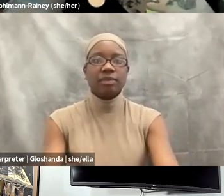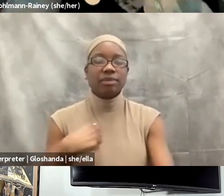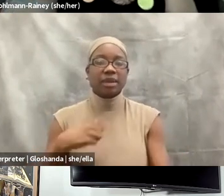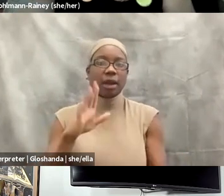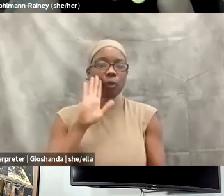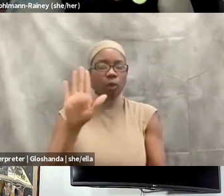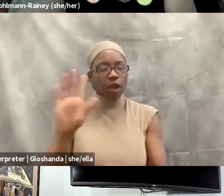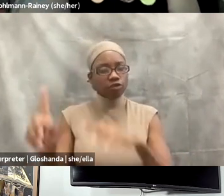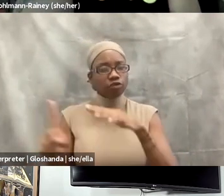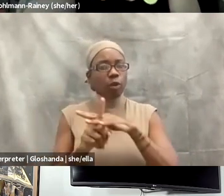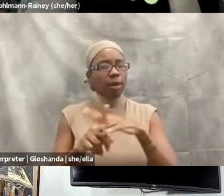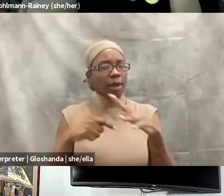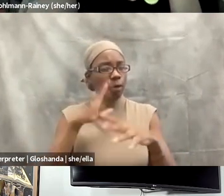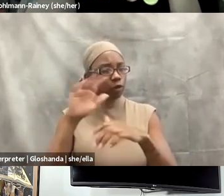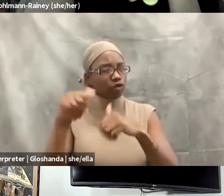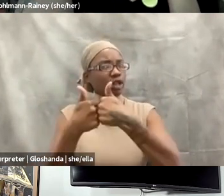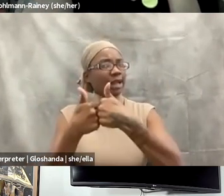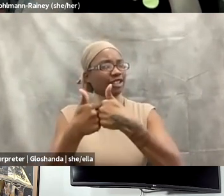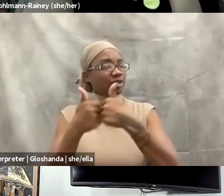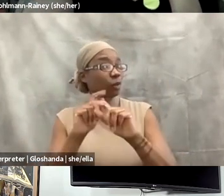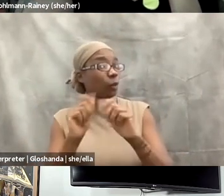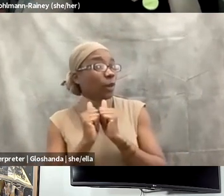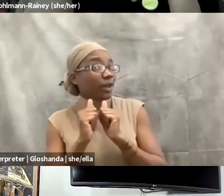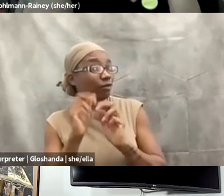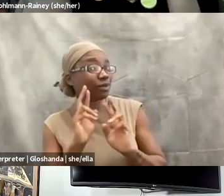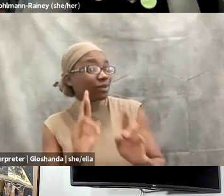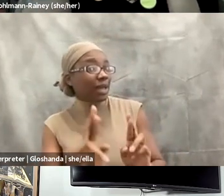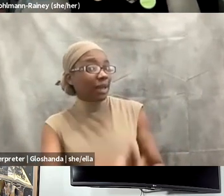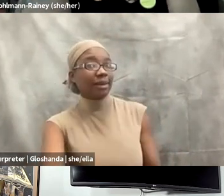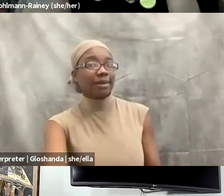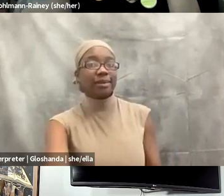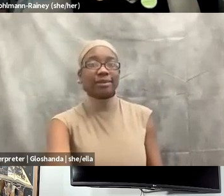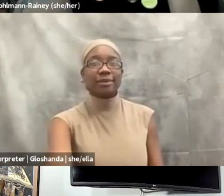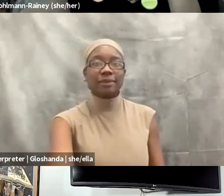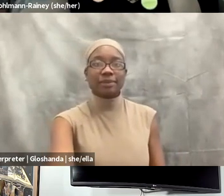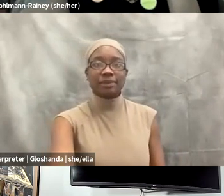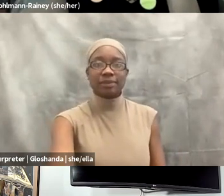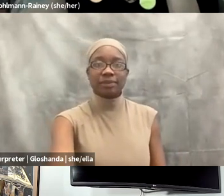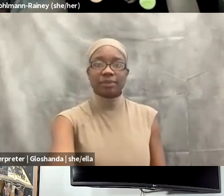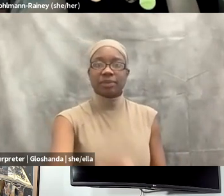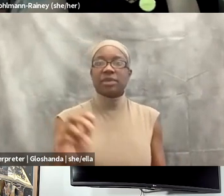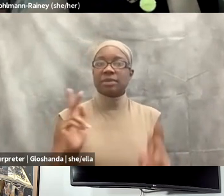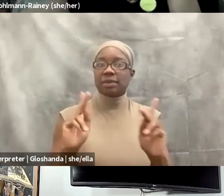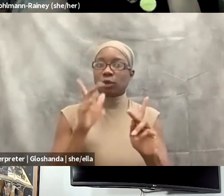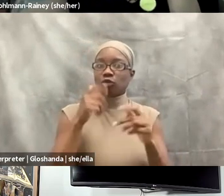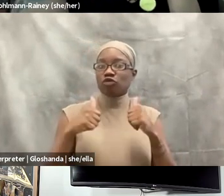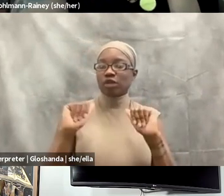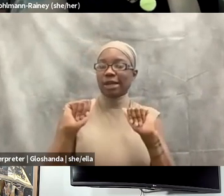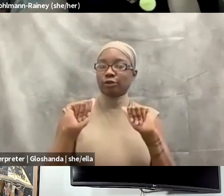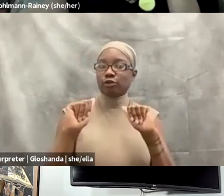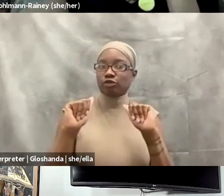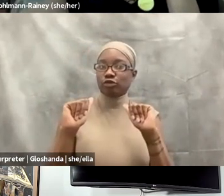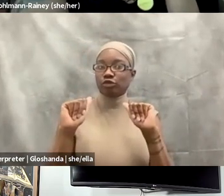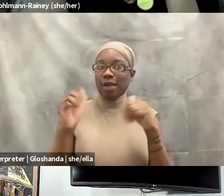folk who are, um, um, to put me in the box. Um, and, and so